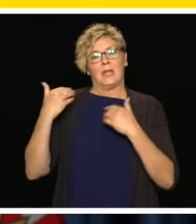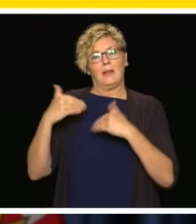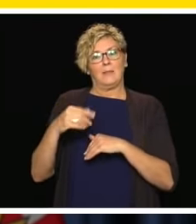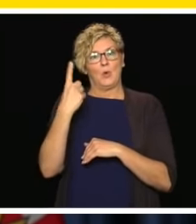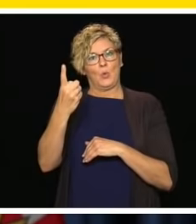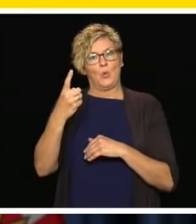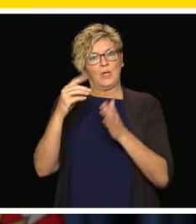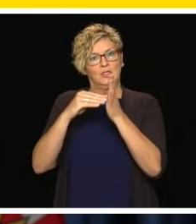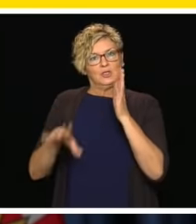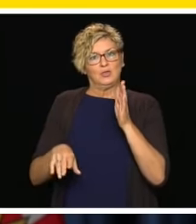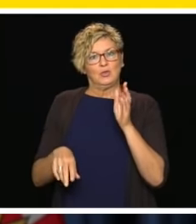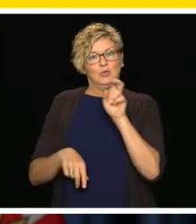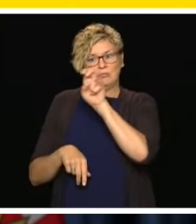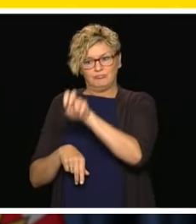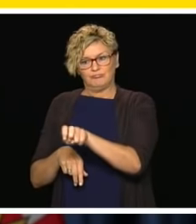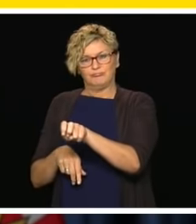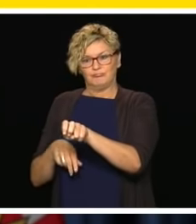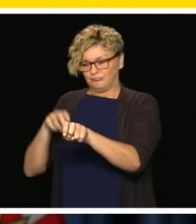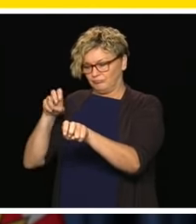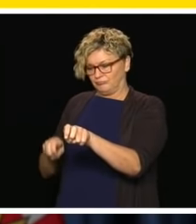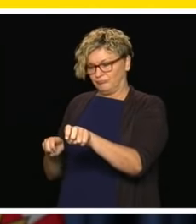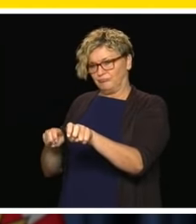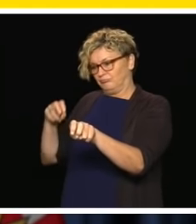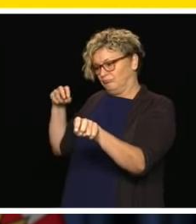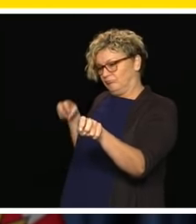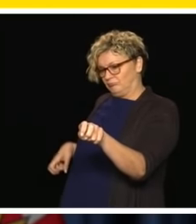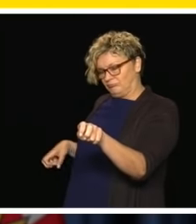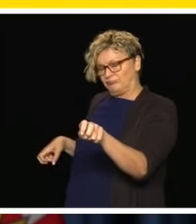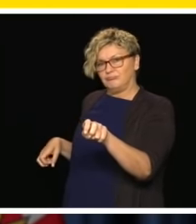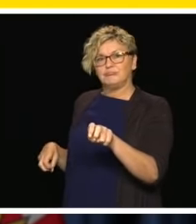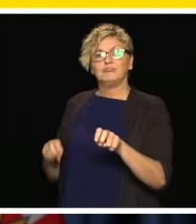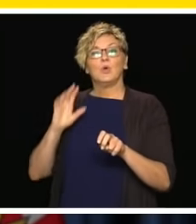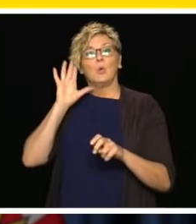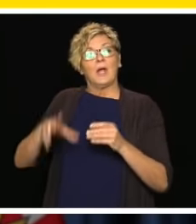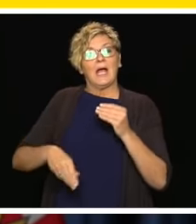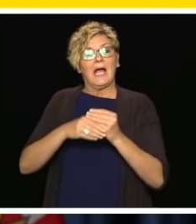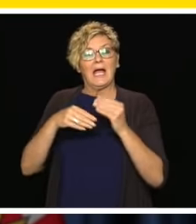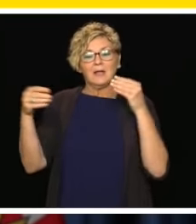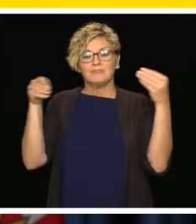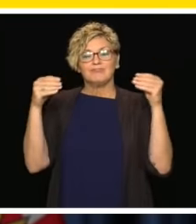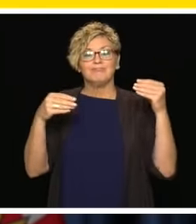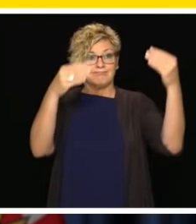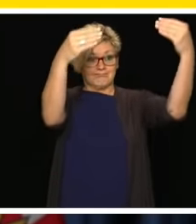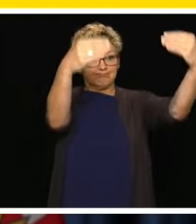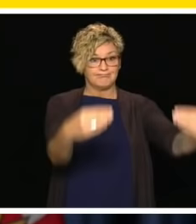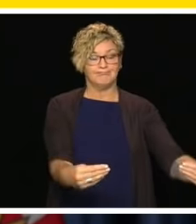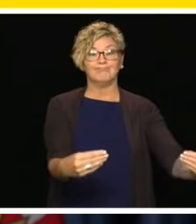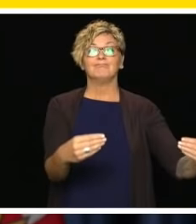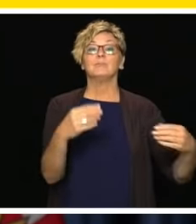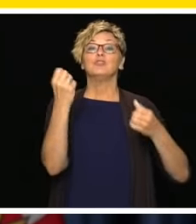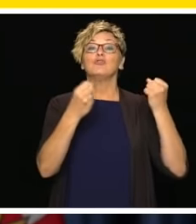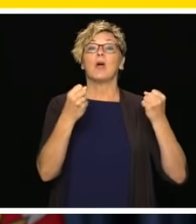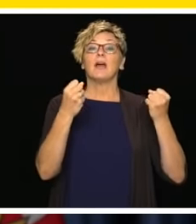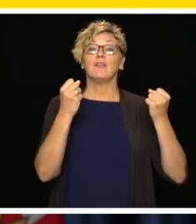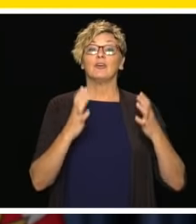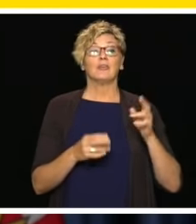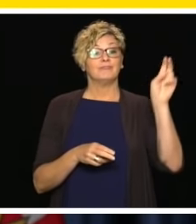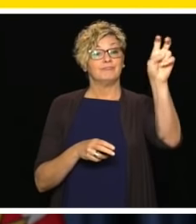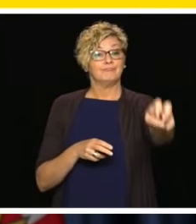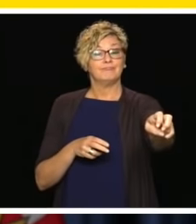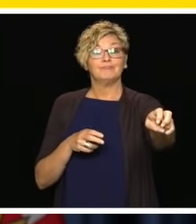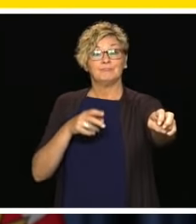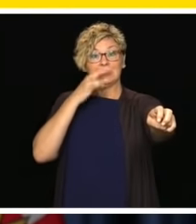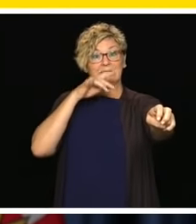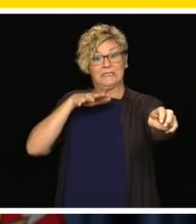household as well as plexiglass barriers to separate the bus driver. It is going to be very strict and it needs to be. We also need to